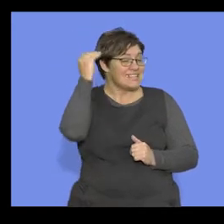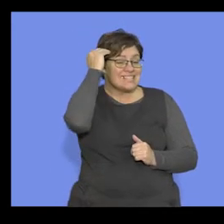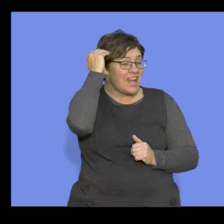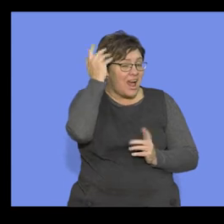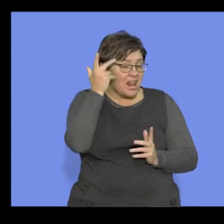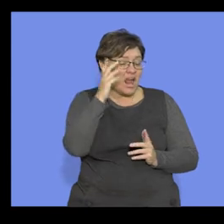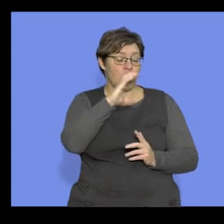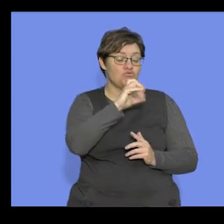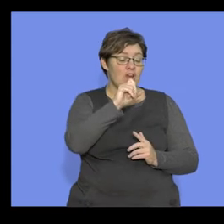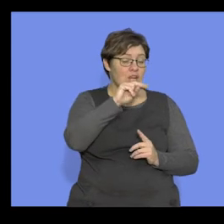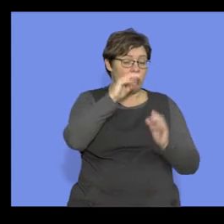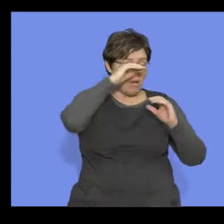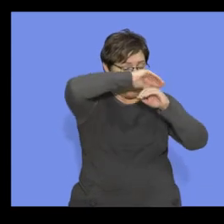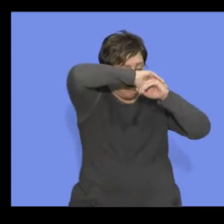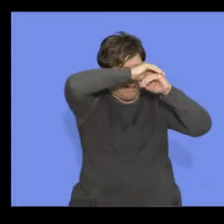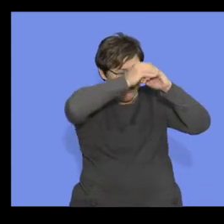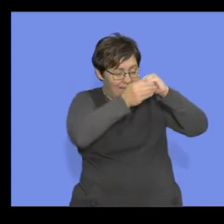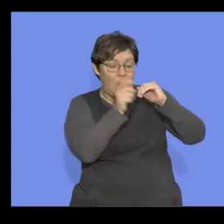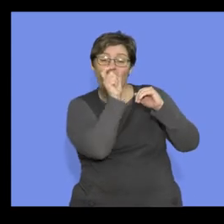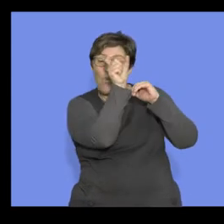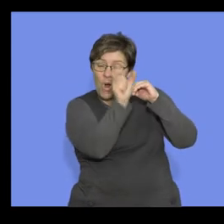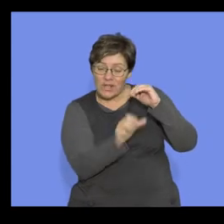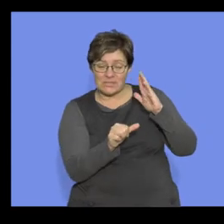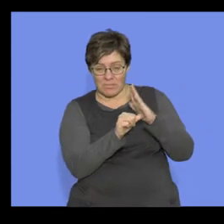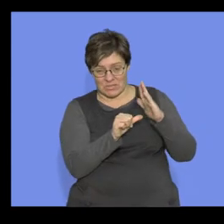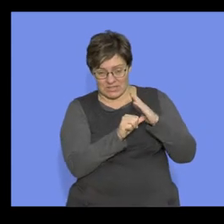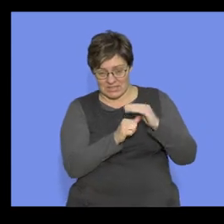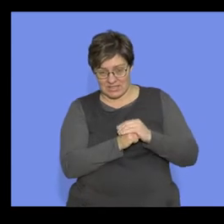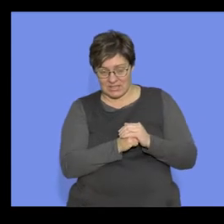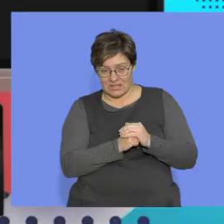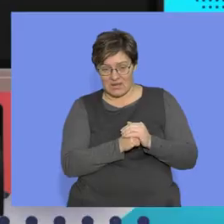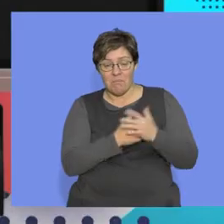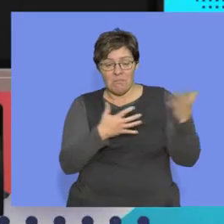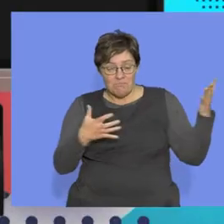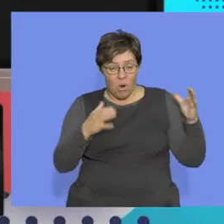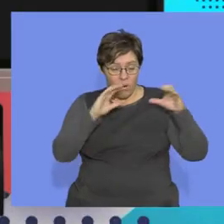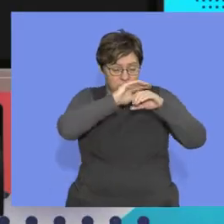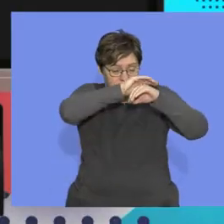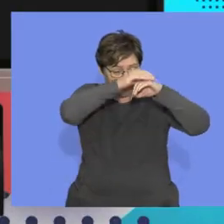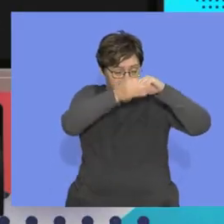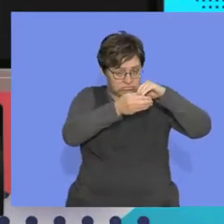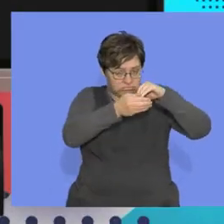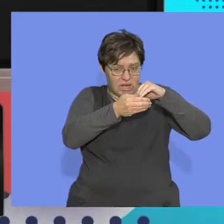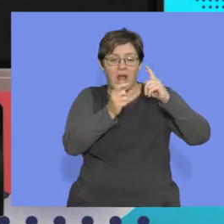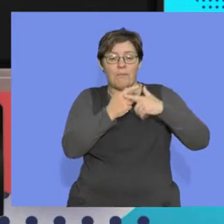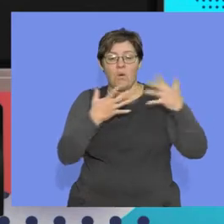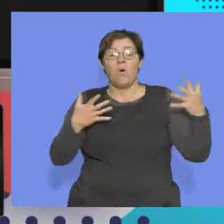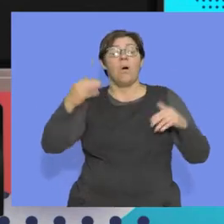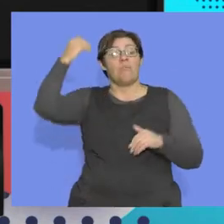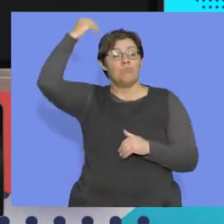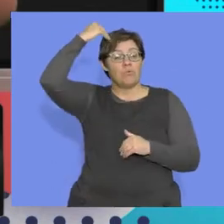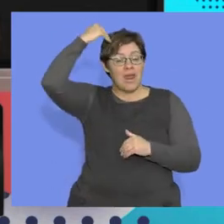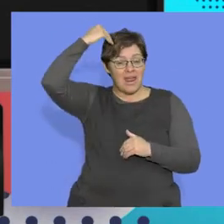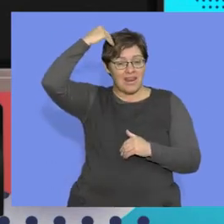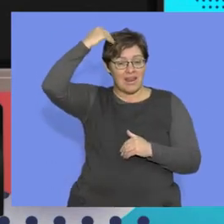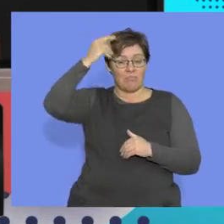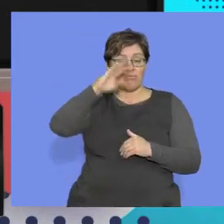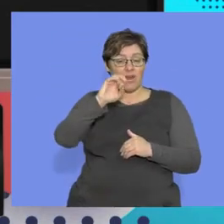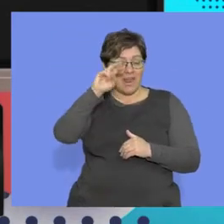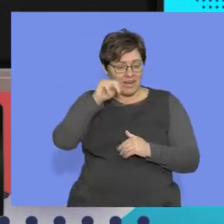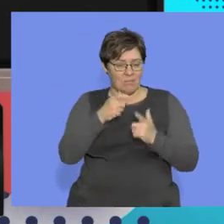Not a bigger skull necessarily. So the words are important. And with that bigger cranium, what comes? A bigger